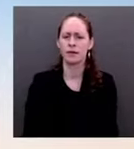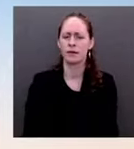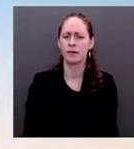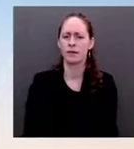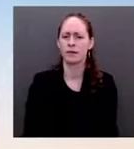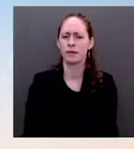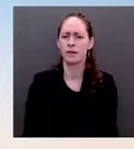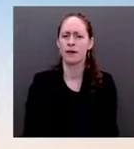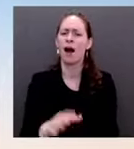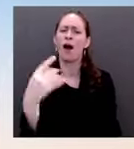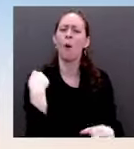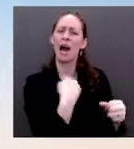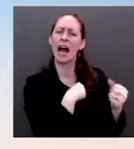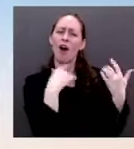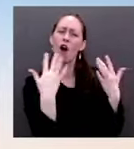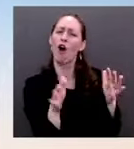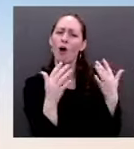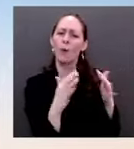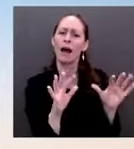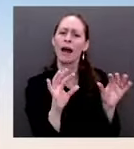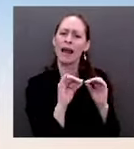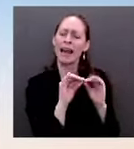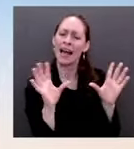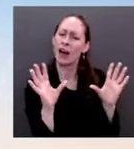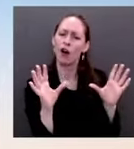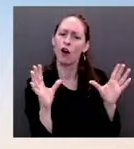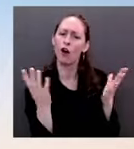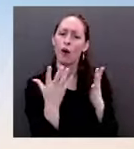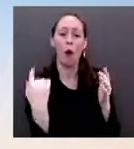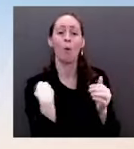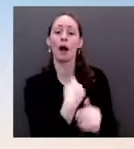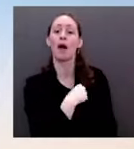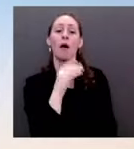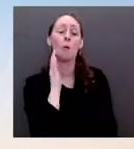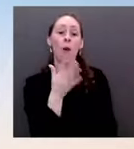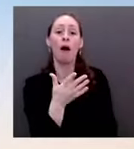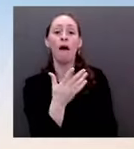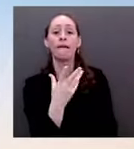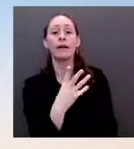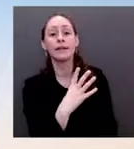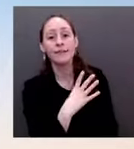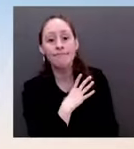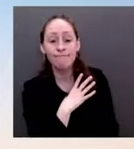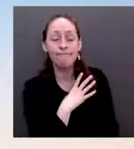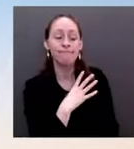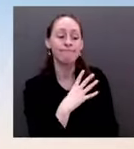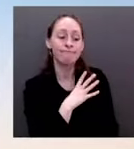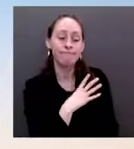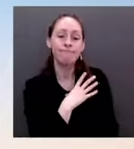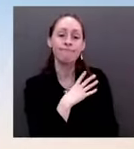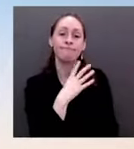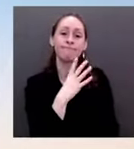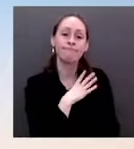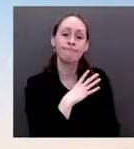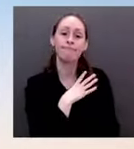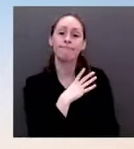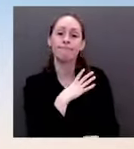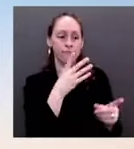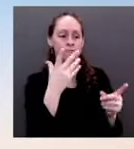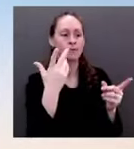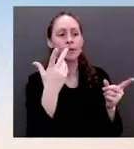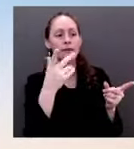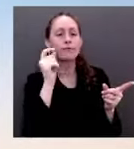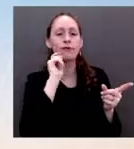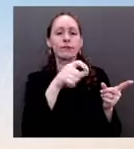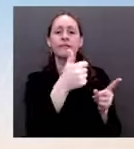sovereignty of Ukraine, which is this question that is continuously raised about Ukraine's right to pursue joining